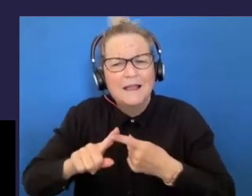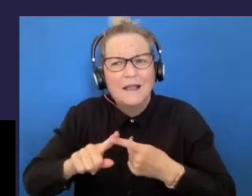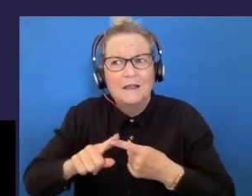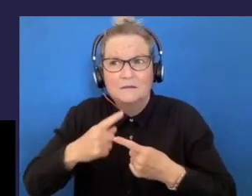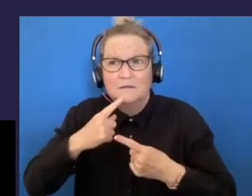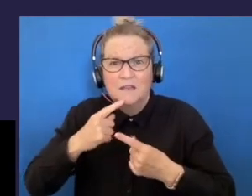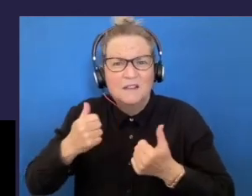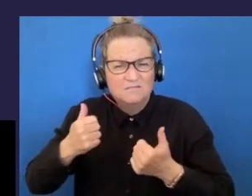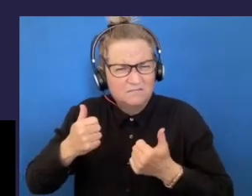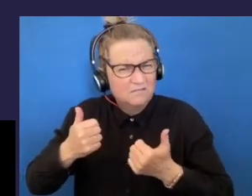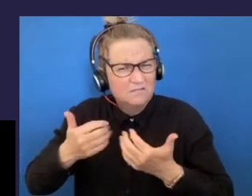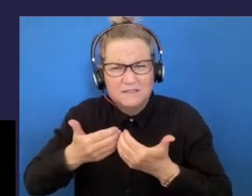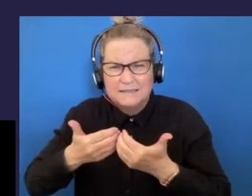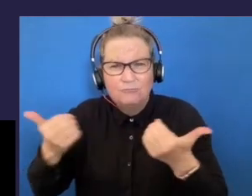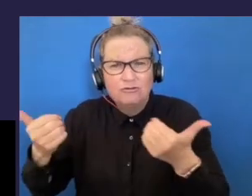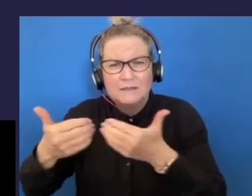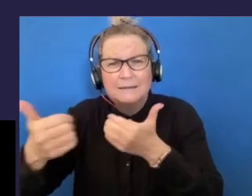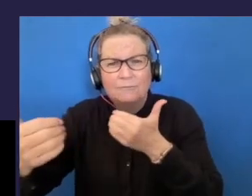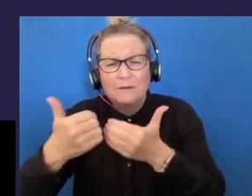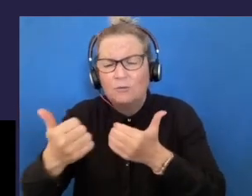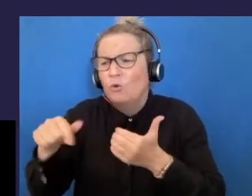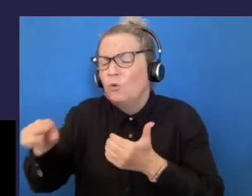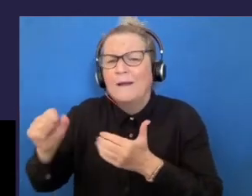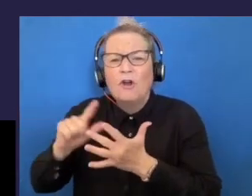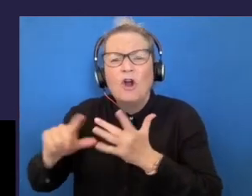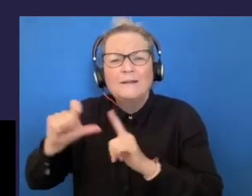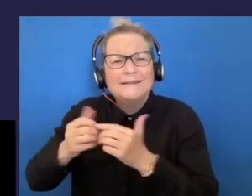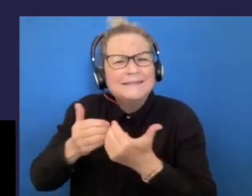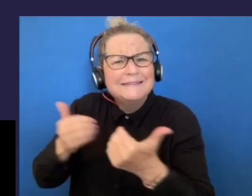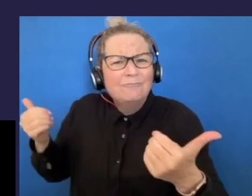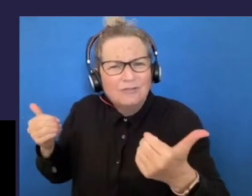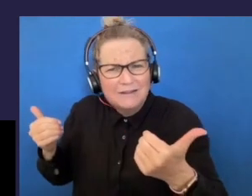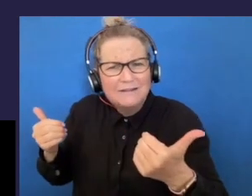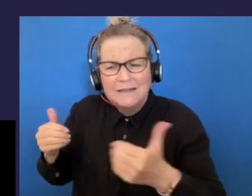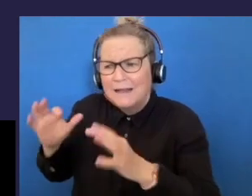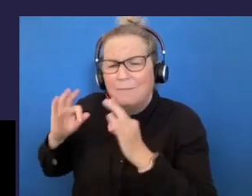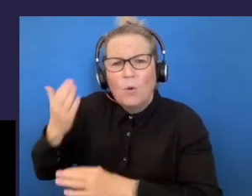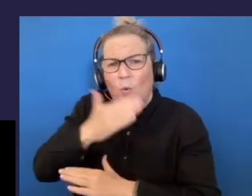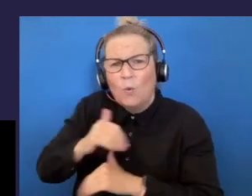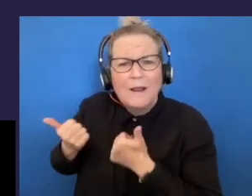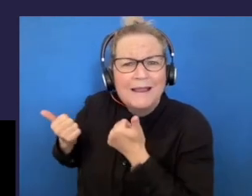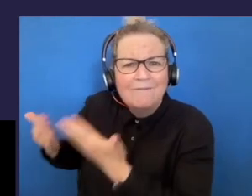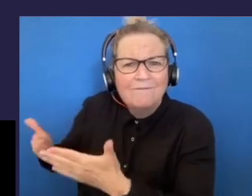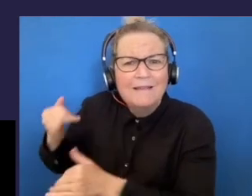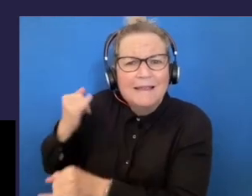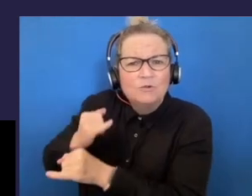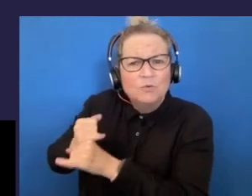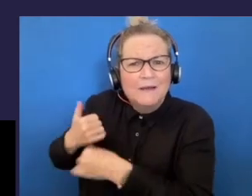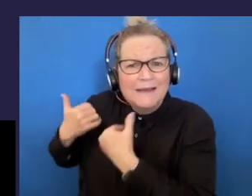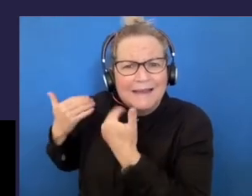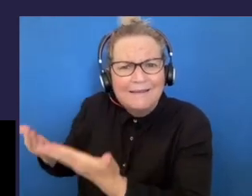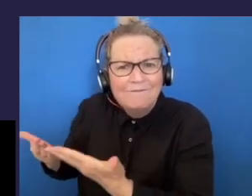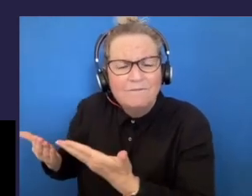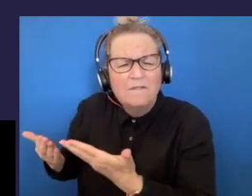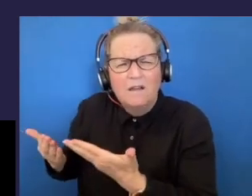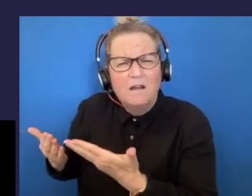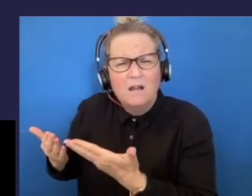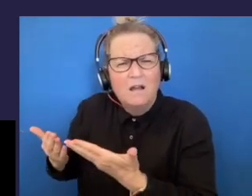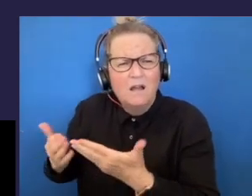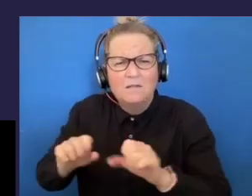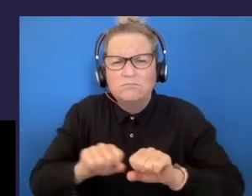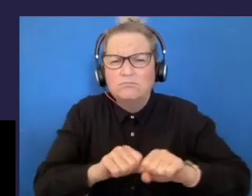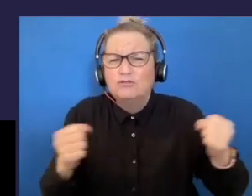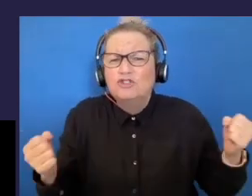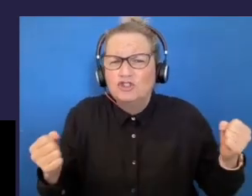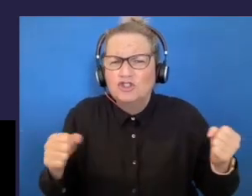segregation of children with intellectual disability into separate special schools and institutions was in fact in violation of the Brown versus